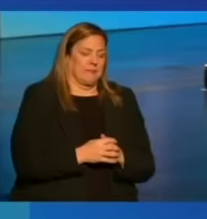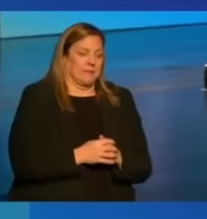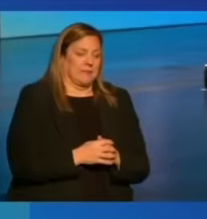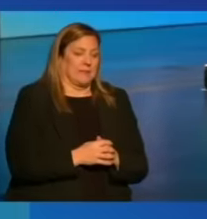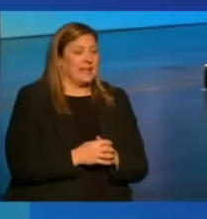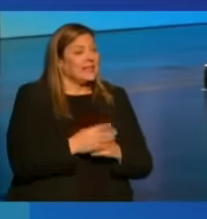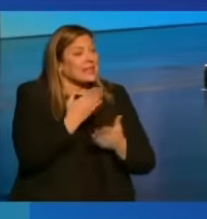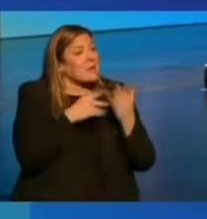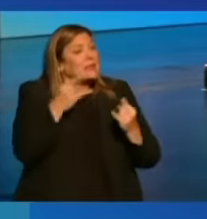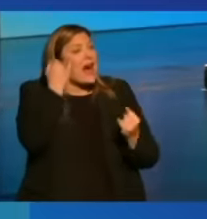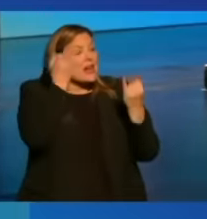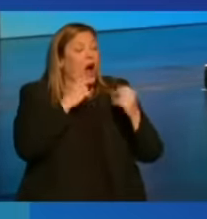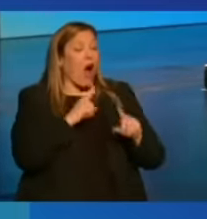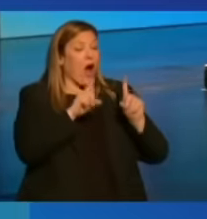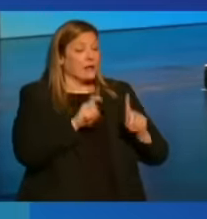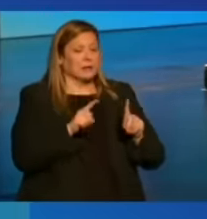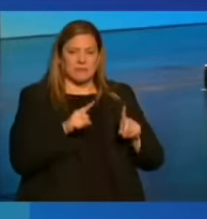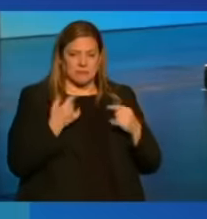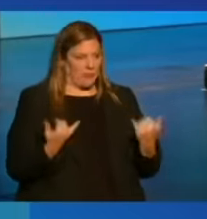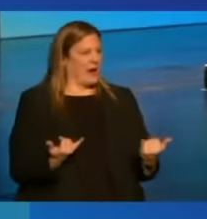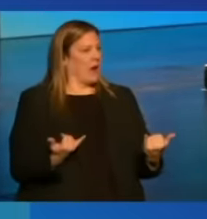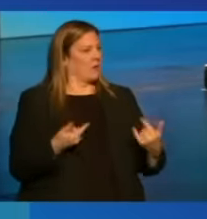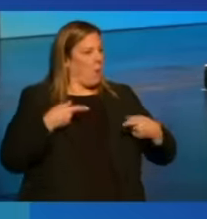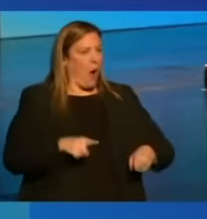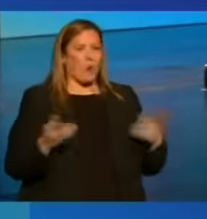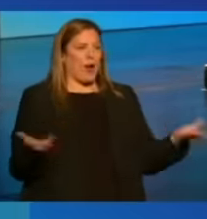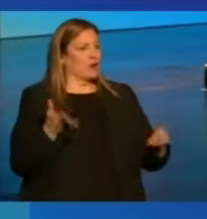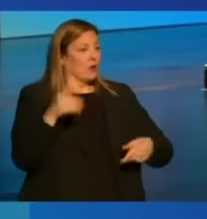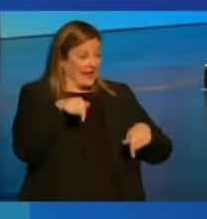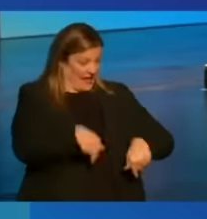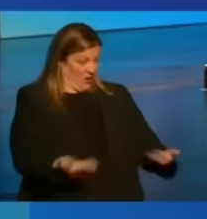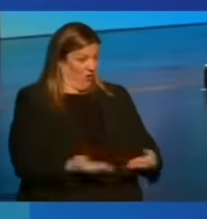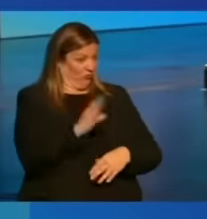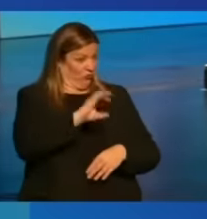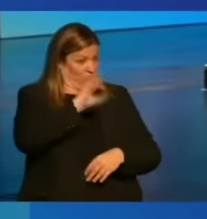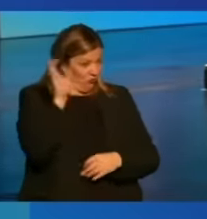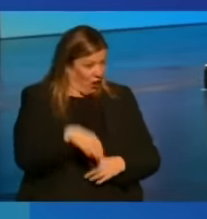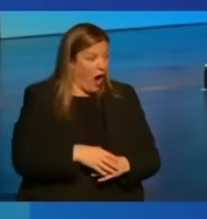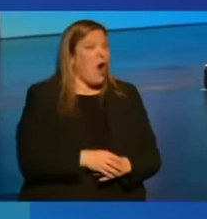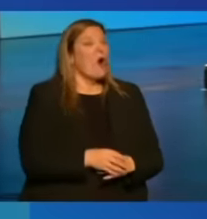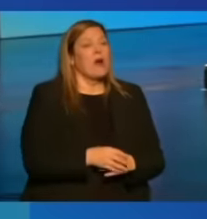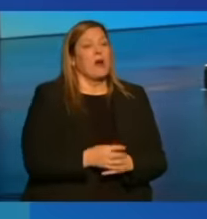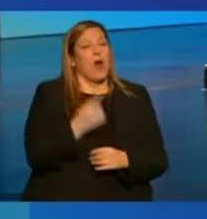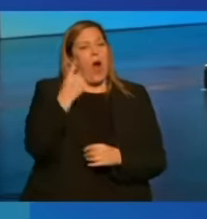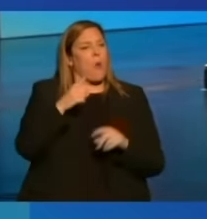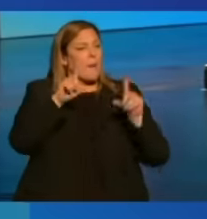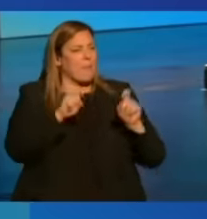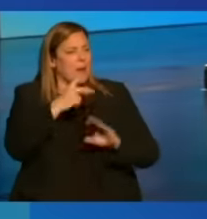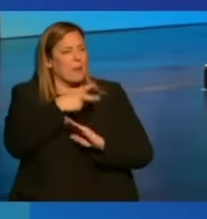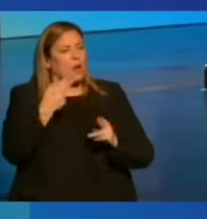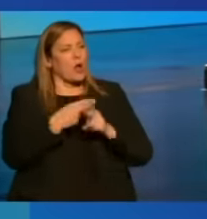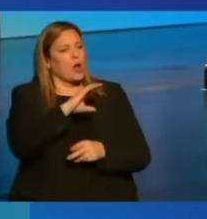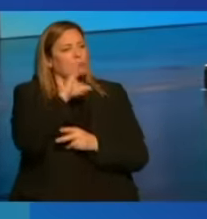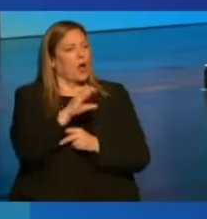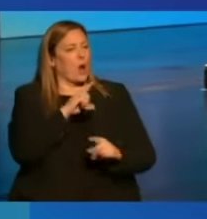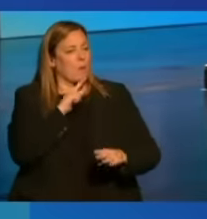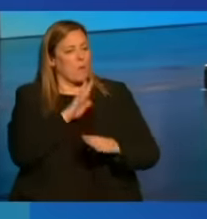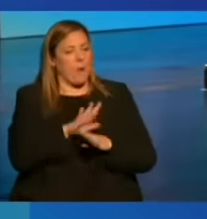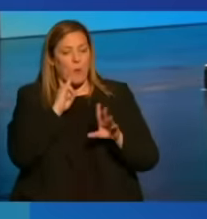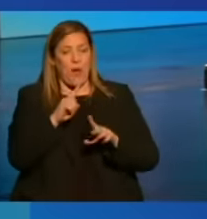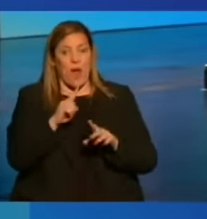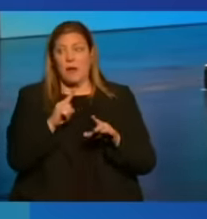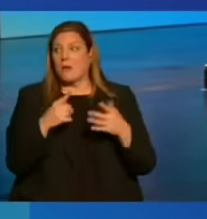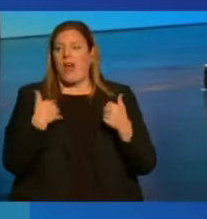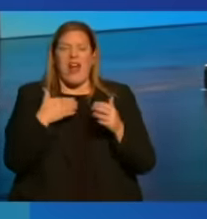Some of these ideas are being tested as we speak. Right here in Chicago, there's a pilot program called Chicago Promise that's been